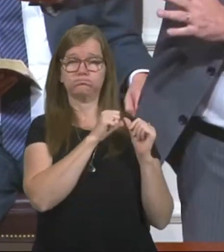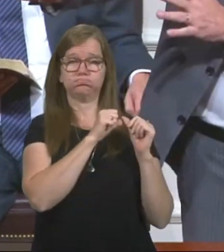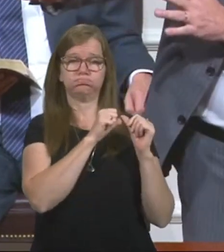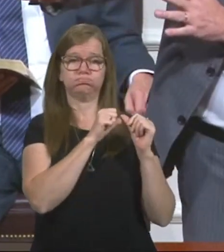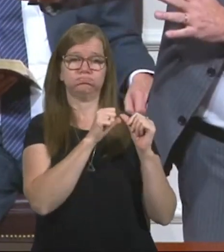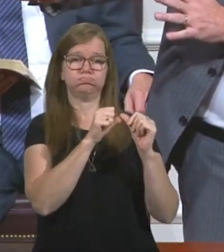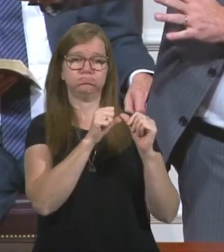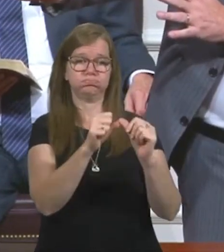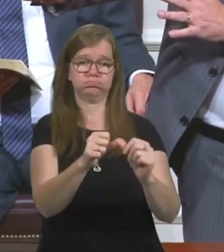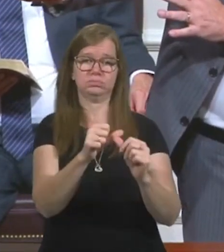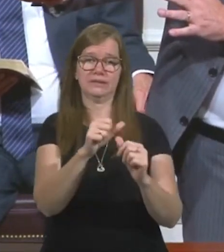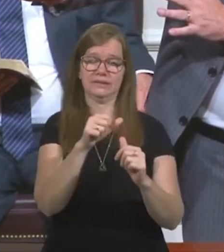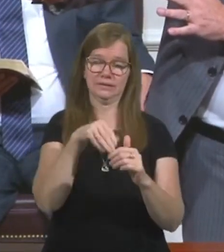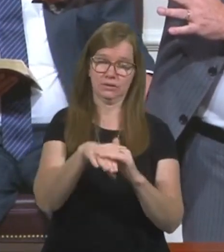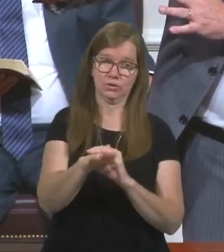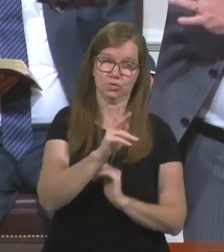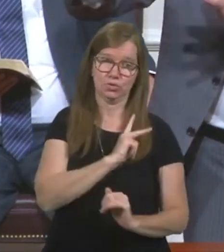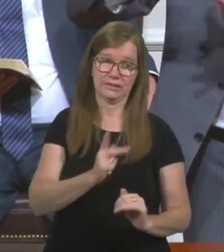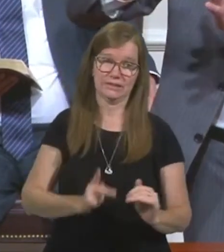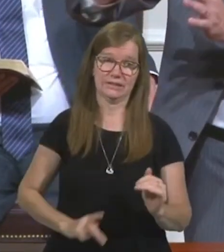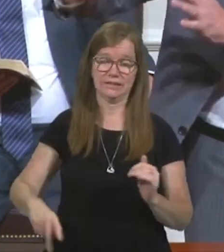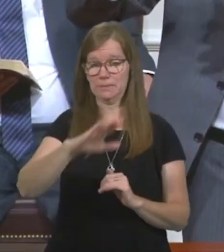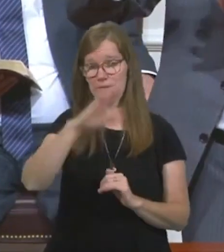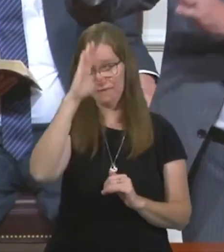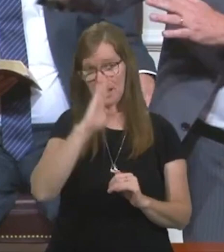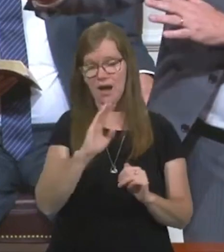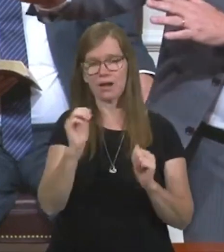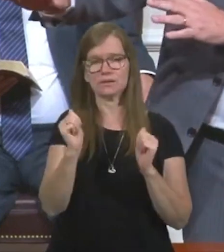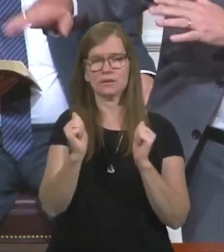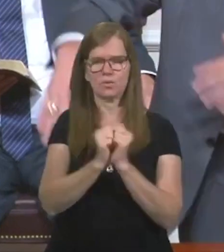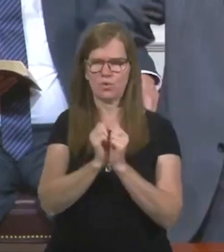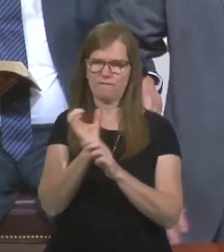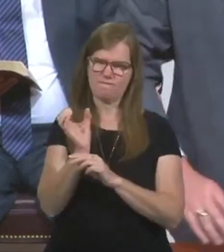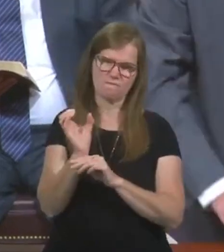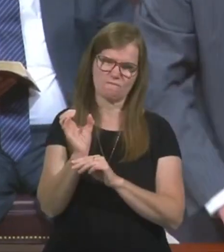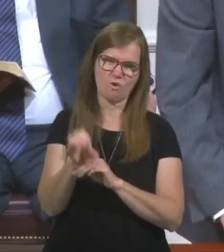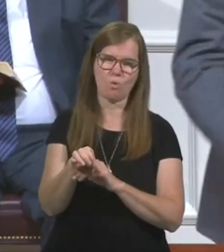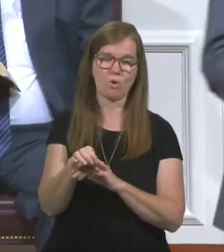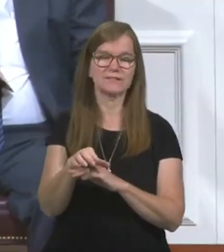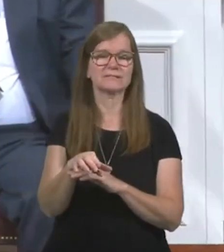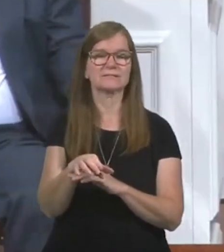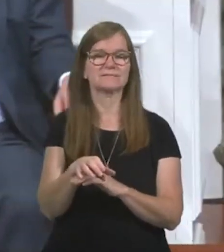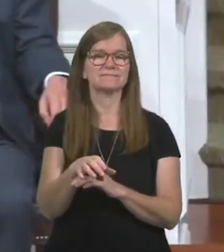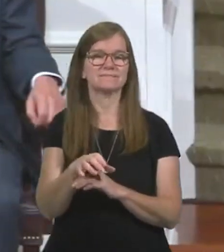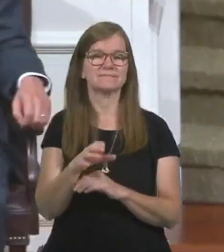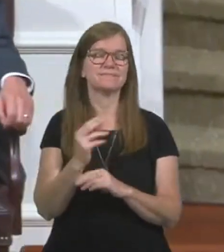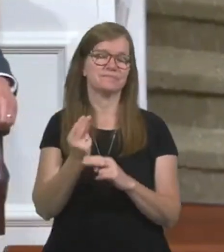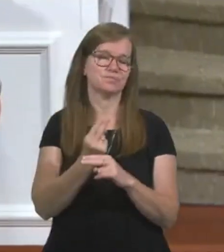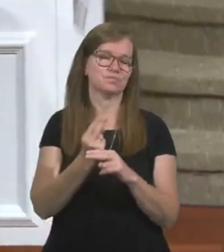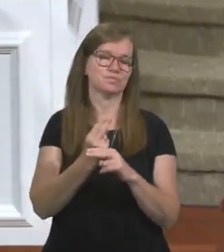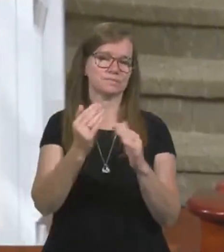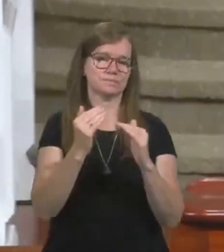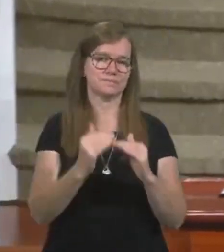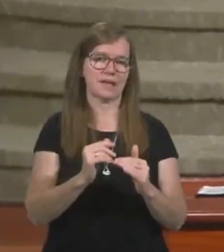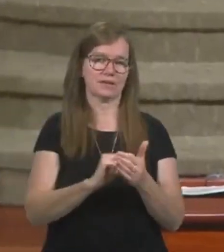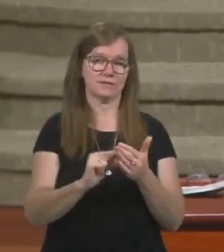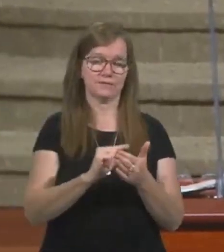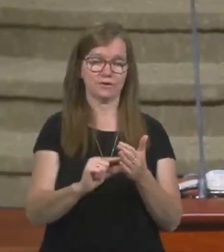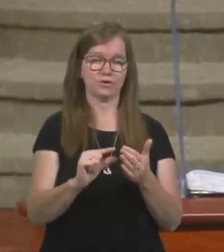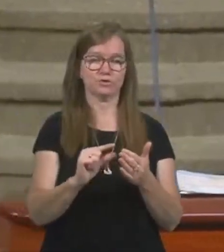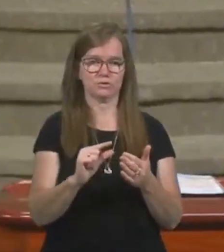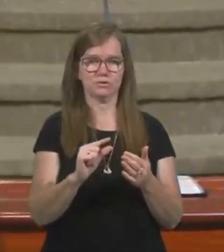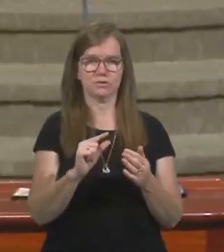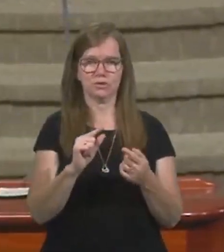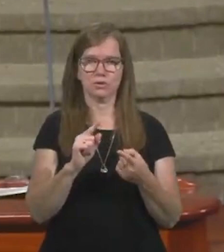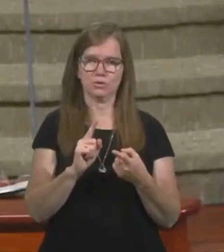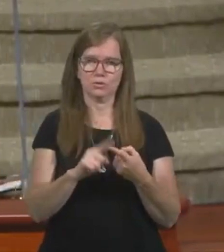the kingdom of God with great pressing or force. And actually, he's going to use the next verse to put his finger